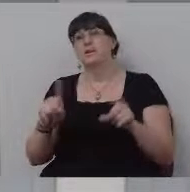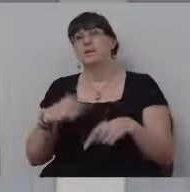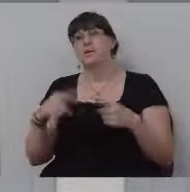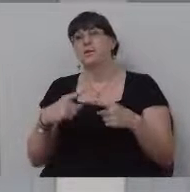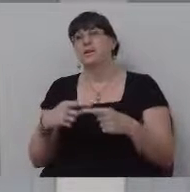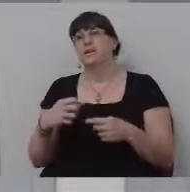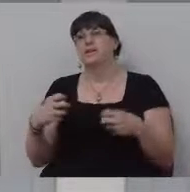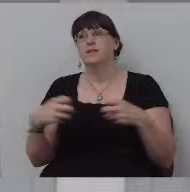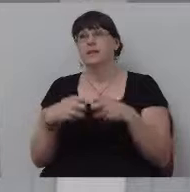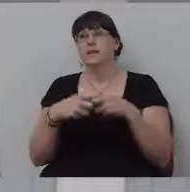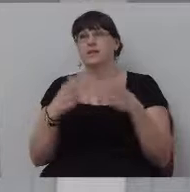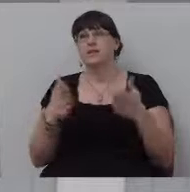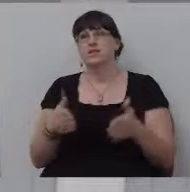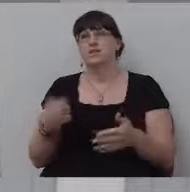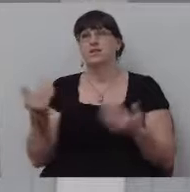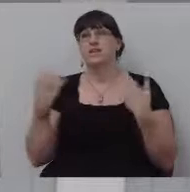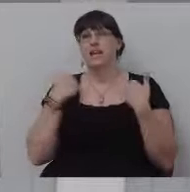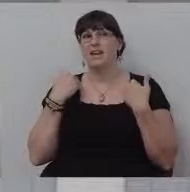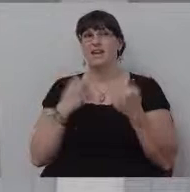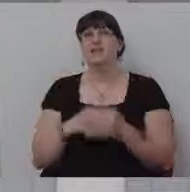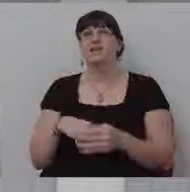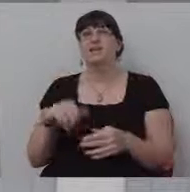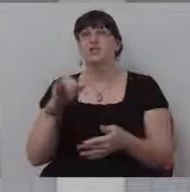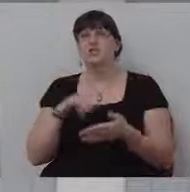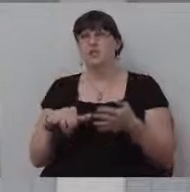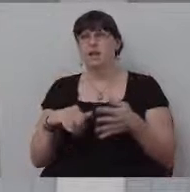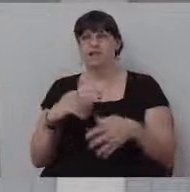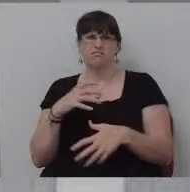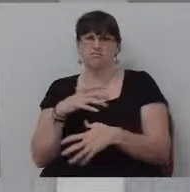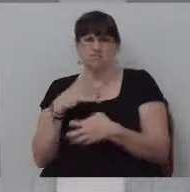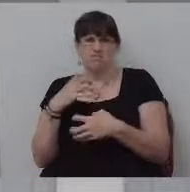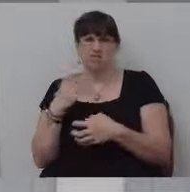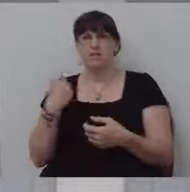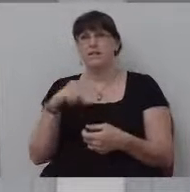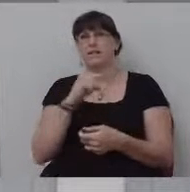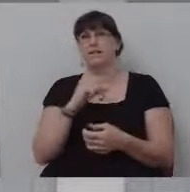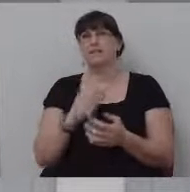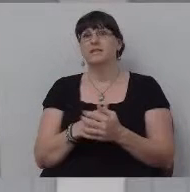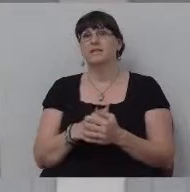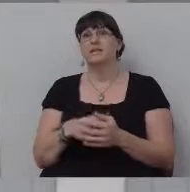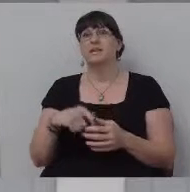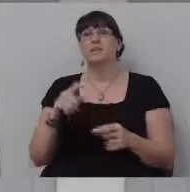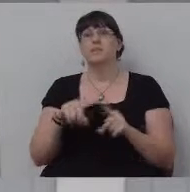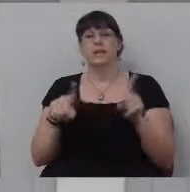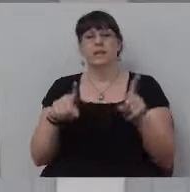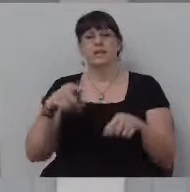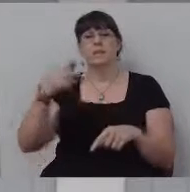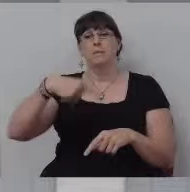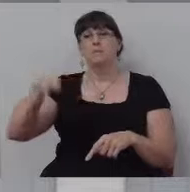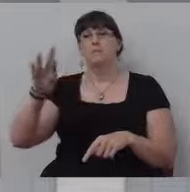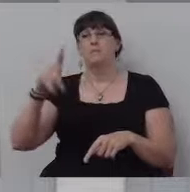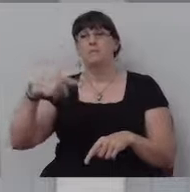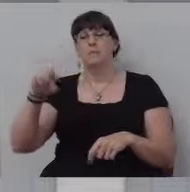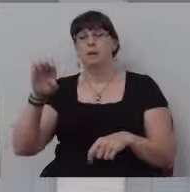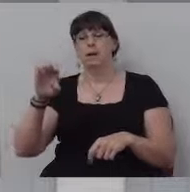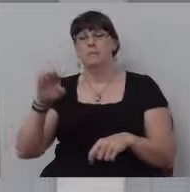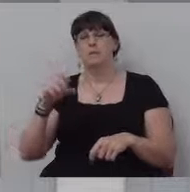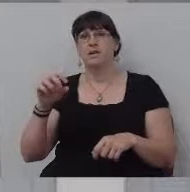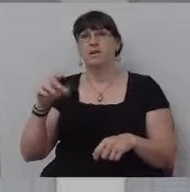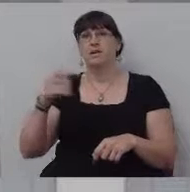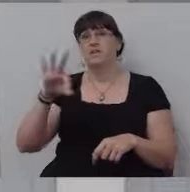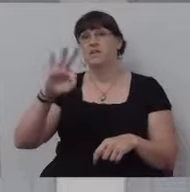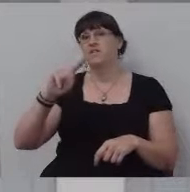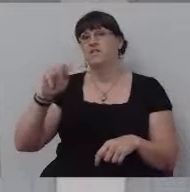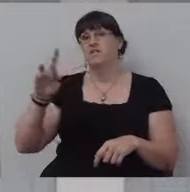up their own structure. It's just not, I mean, so that bothered us. And, but, pipe fitters. They are the mortal